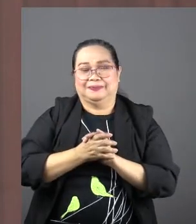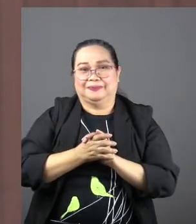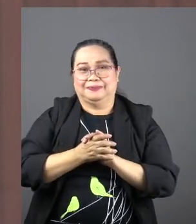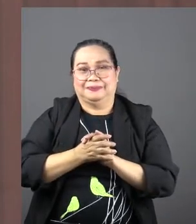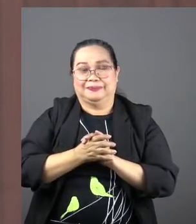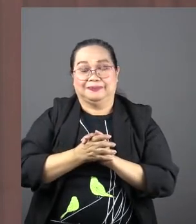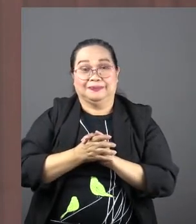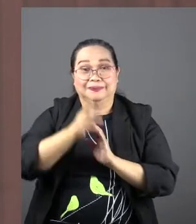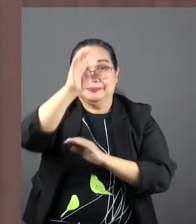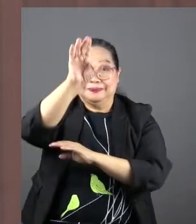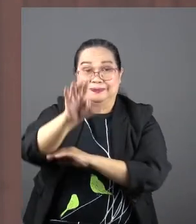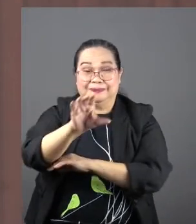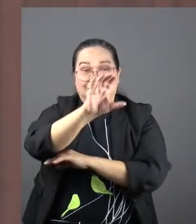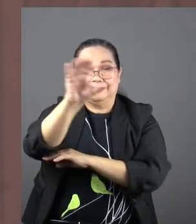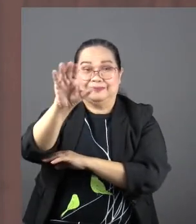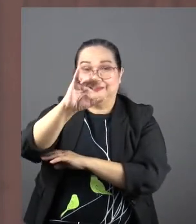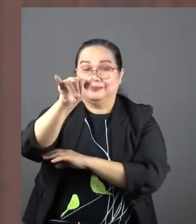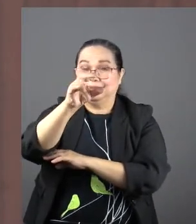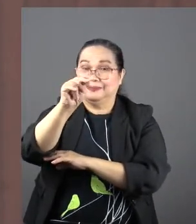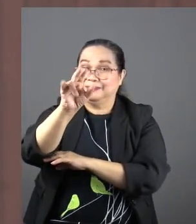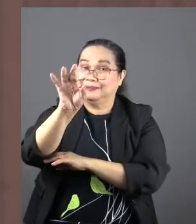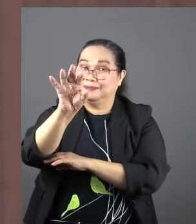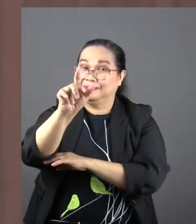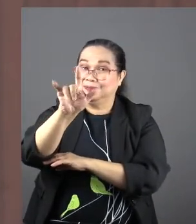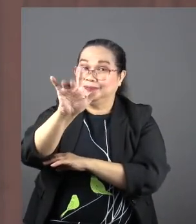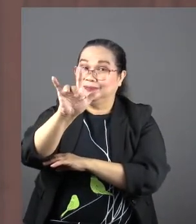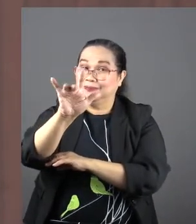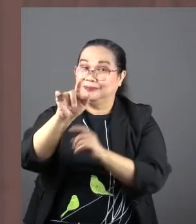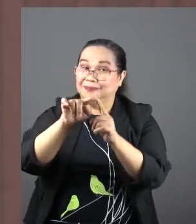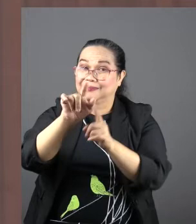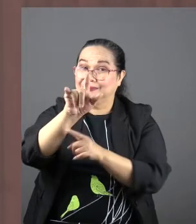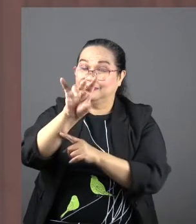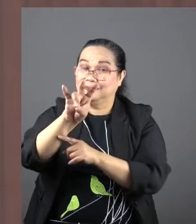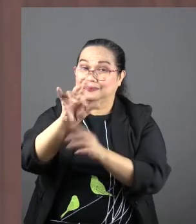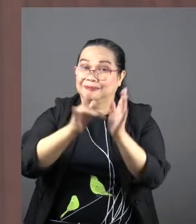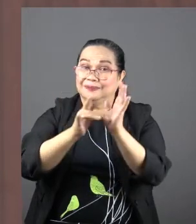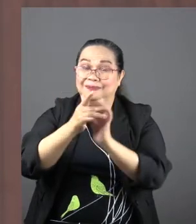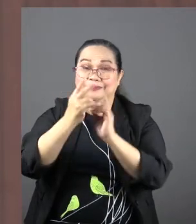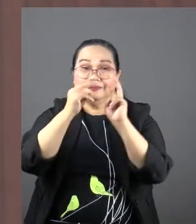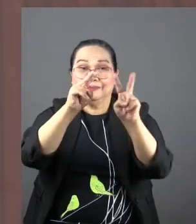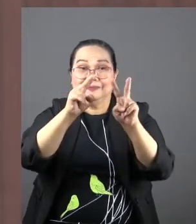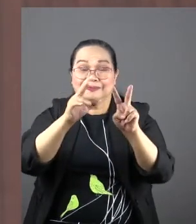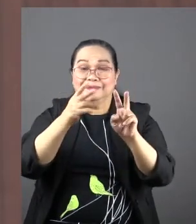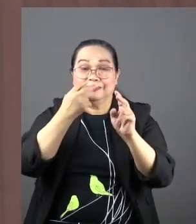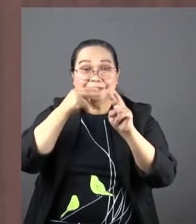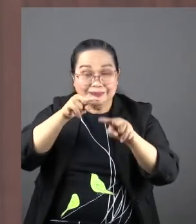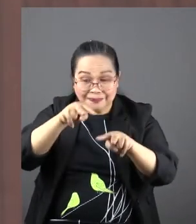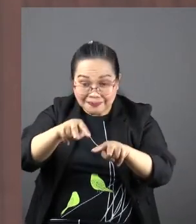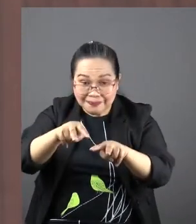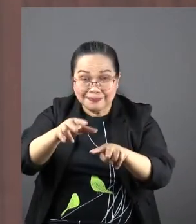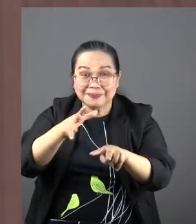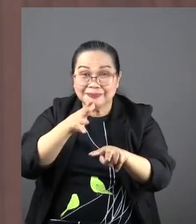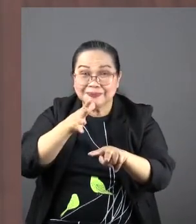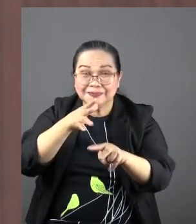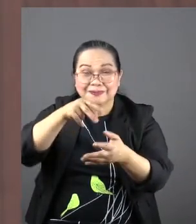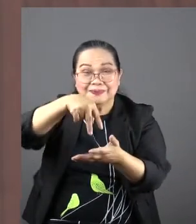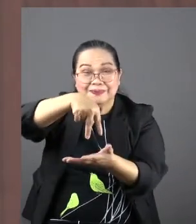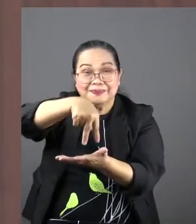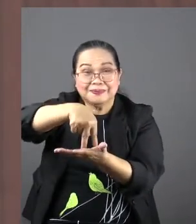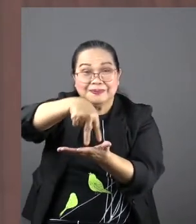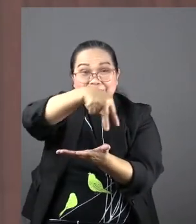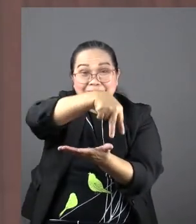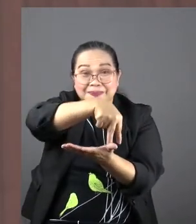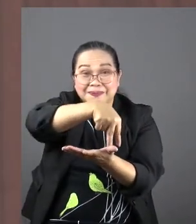And at the cross in John 19, 25 to 27 when Jesus saw his mother and John the beloved standing nearby.